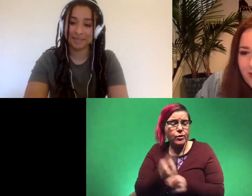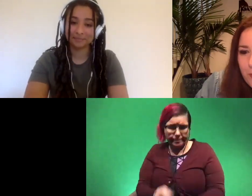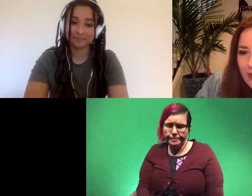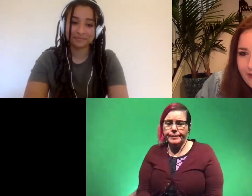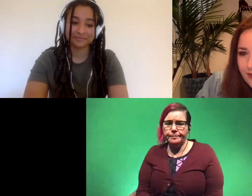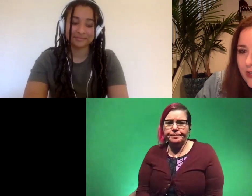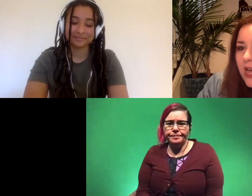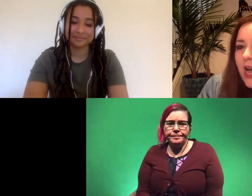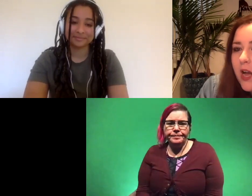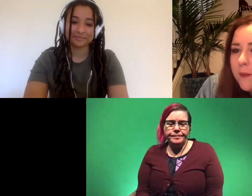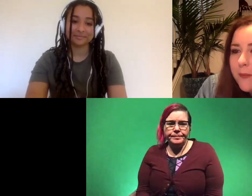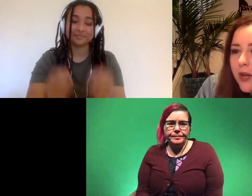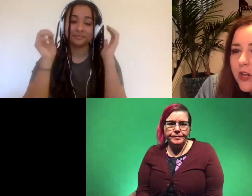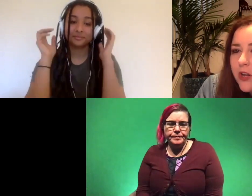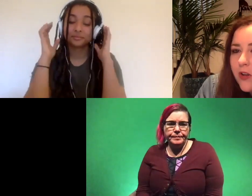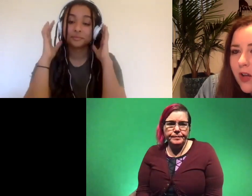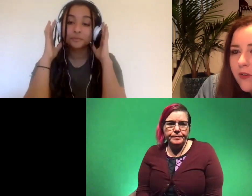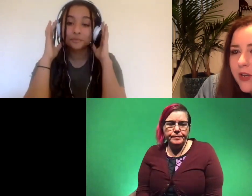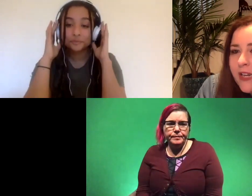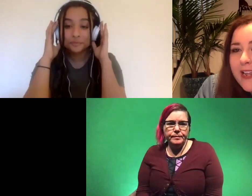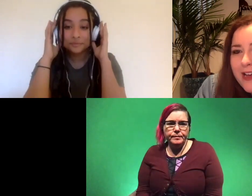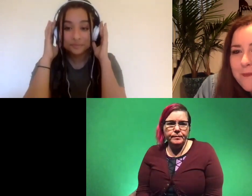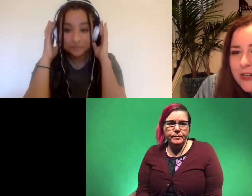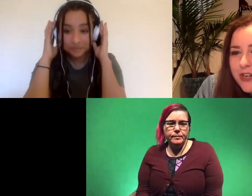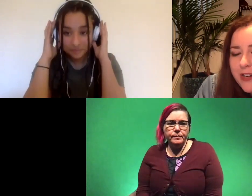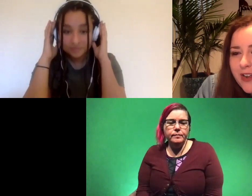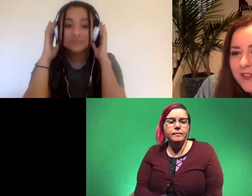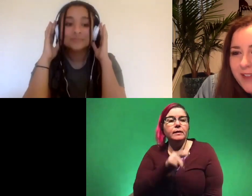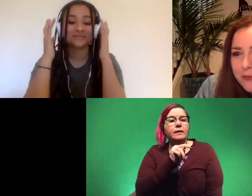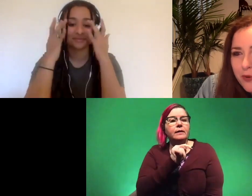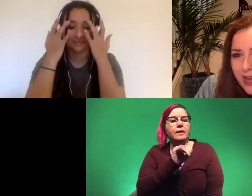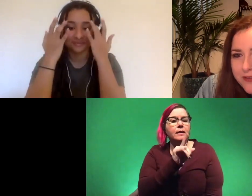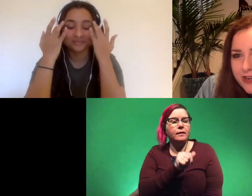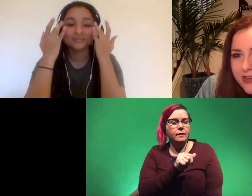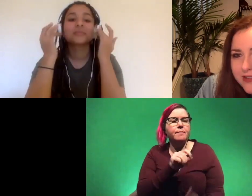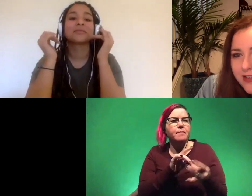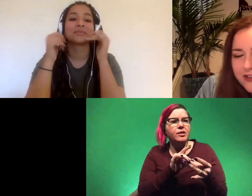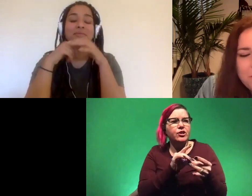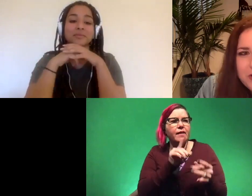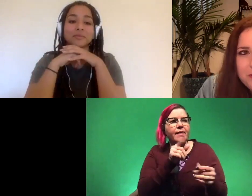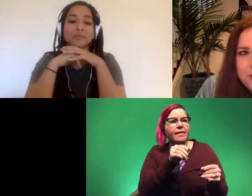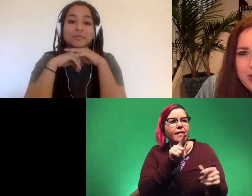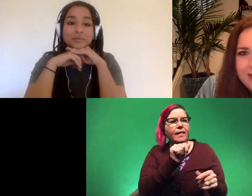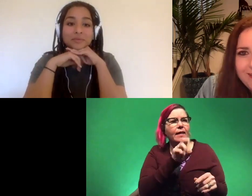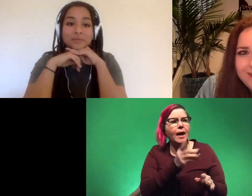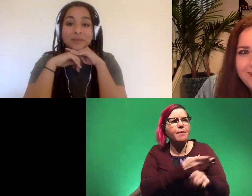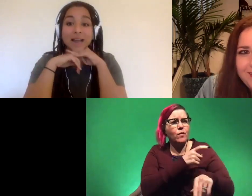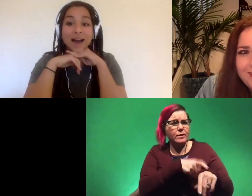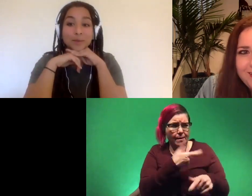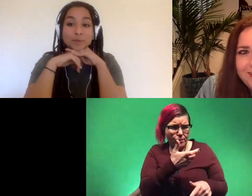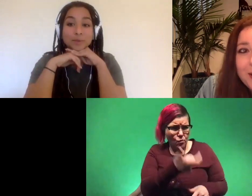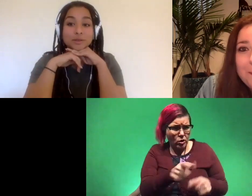yep wonderful um nydia mentioned uh the land before time series did you watch those when you were a kid